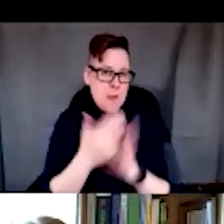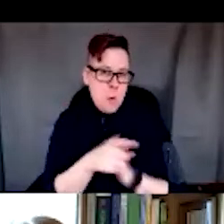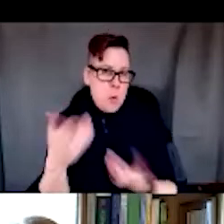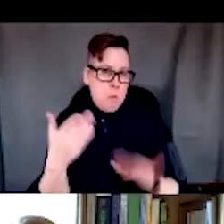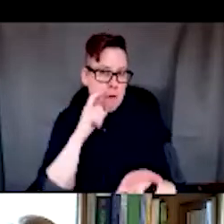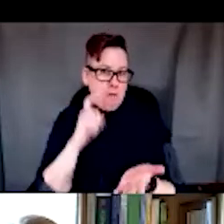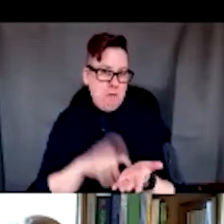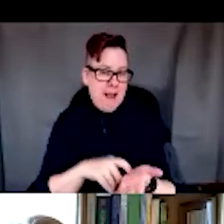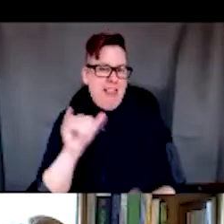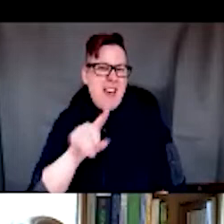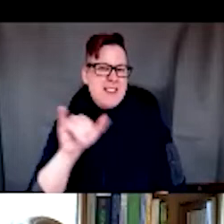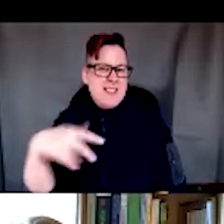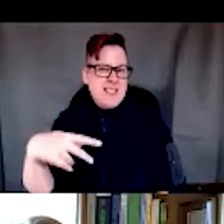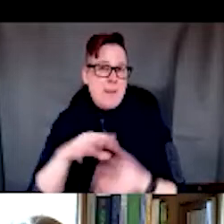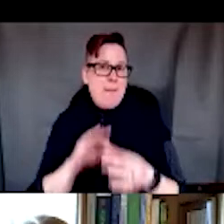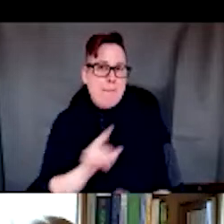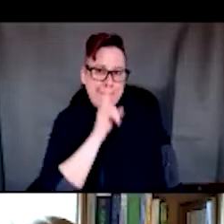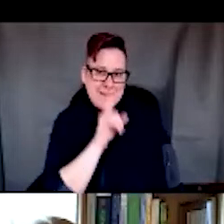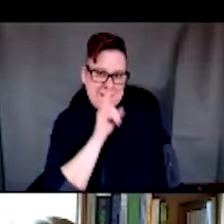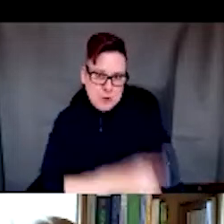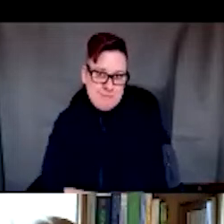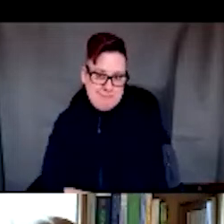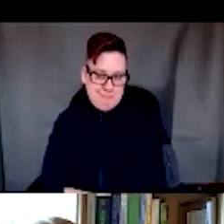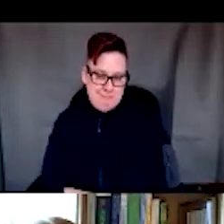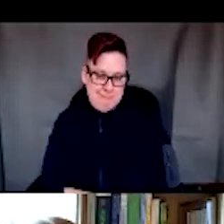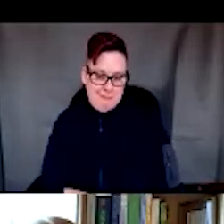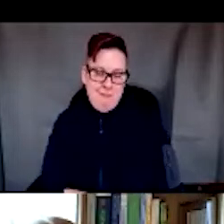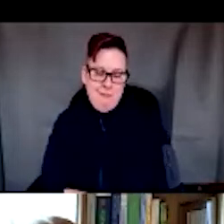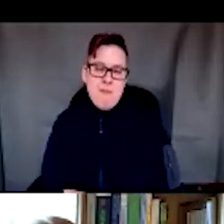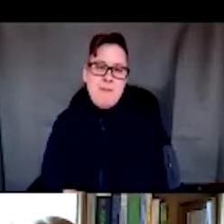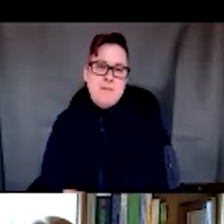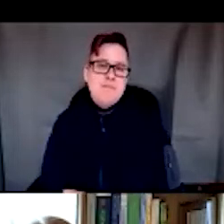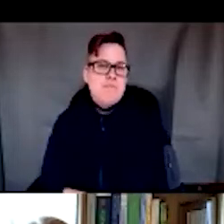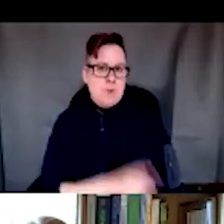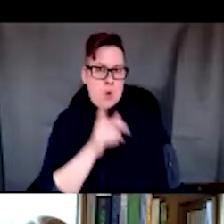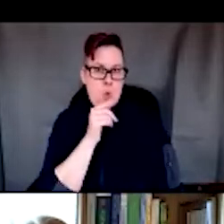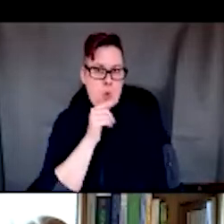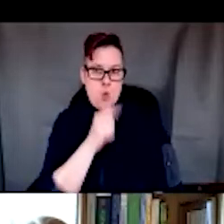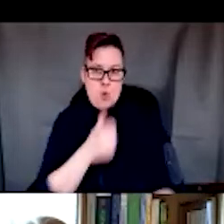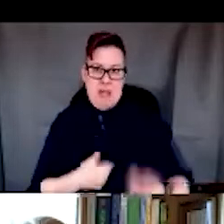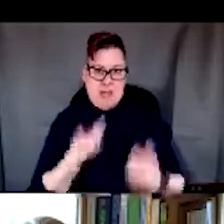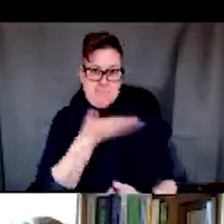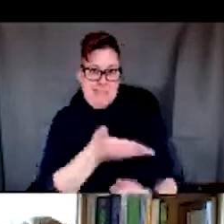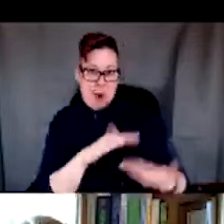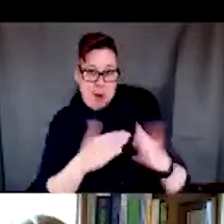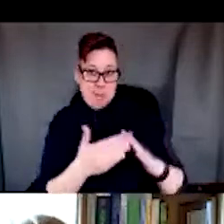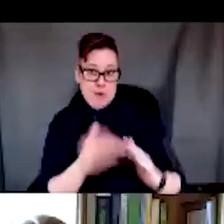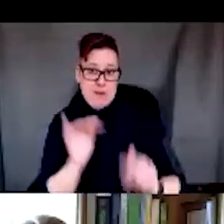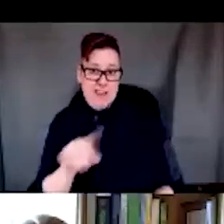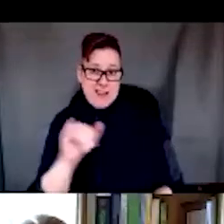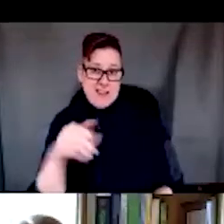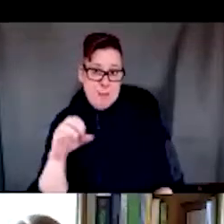recognize is the zip code for Pittsburgh, that members of the community living in that zip code,